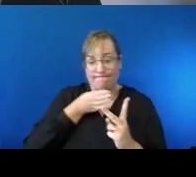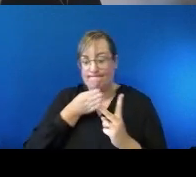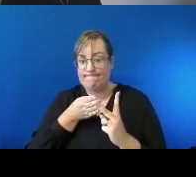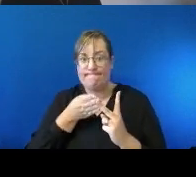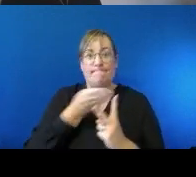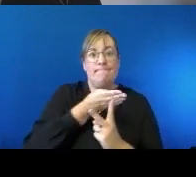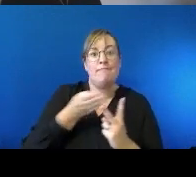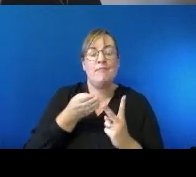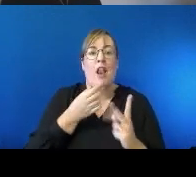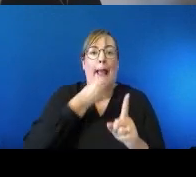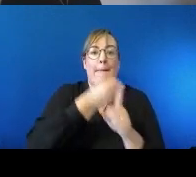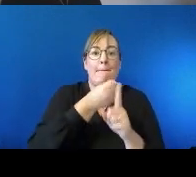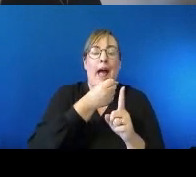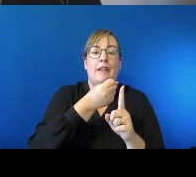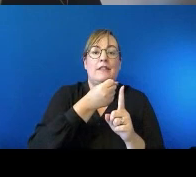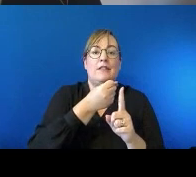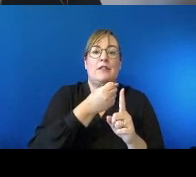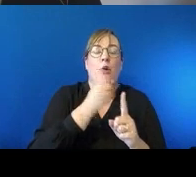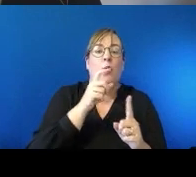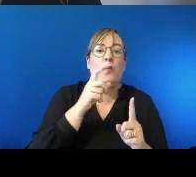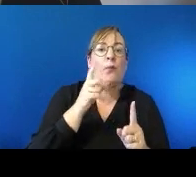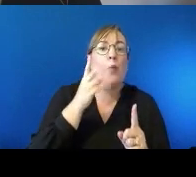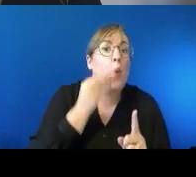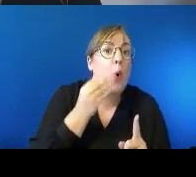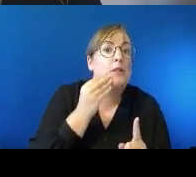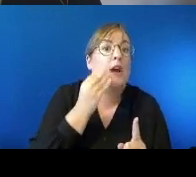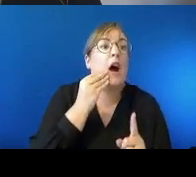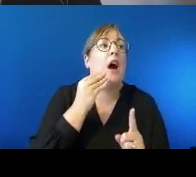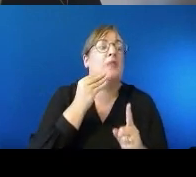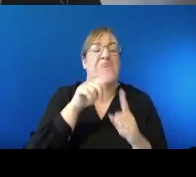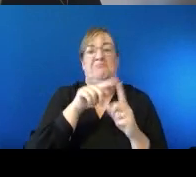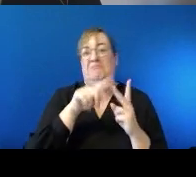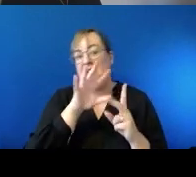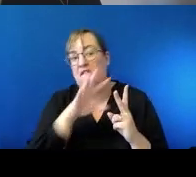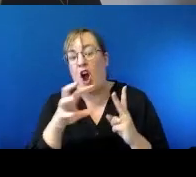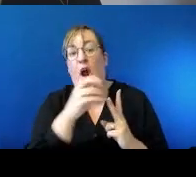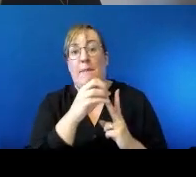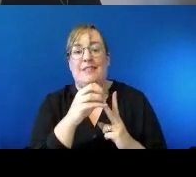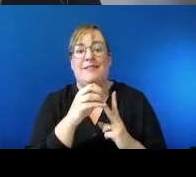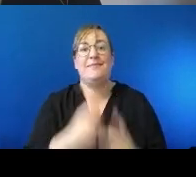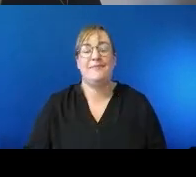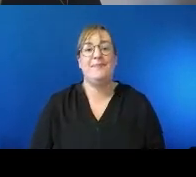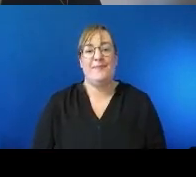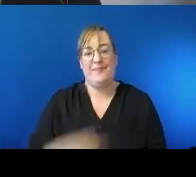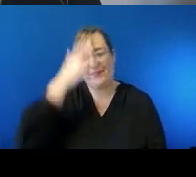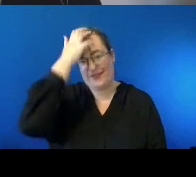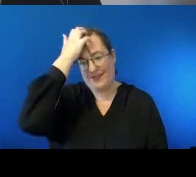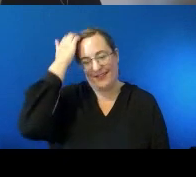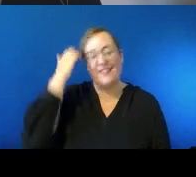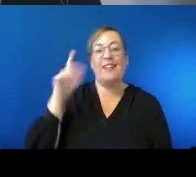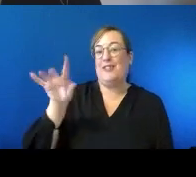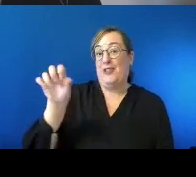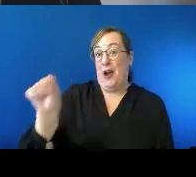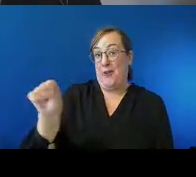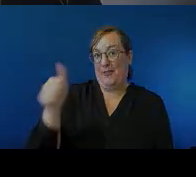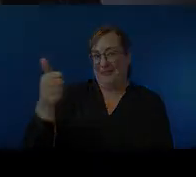our water our environment uh and if you go back if you step into again i'm gonna have to tell you to hold that thought as well